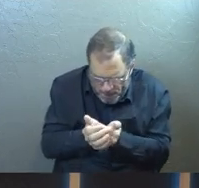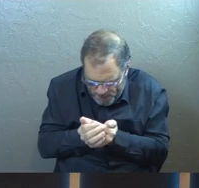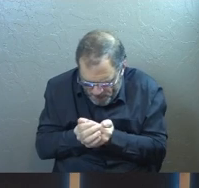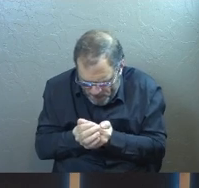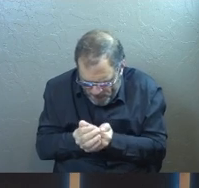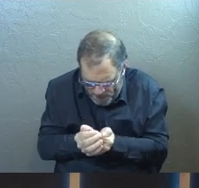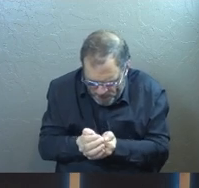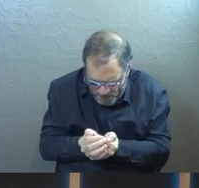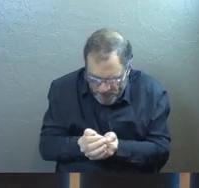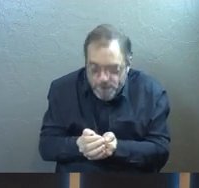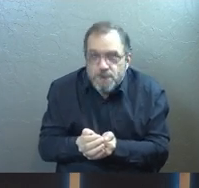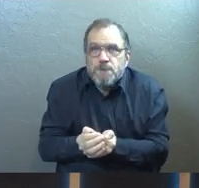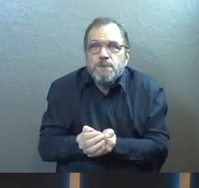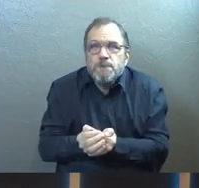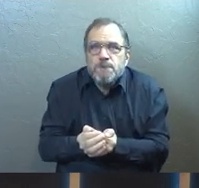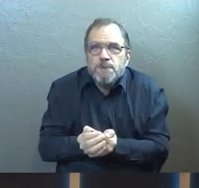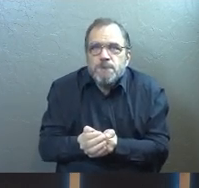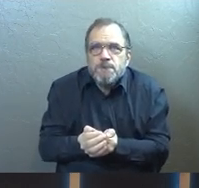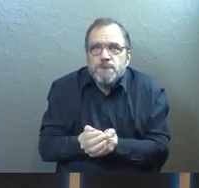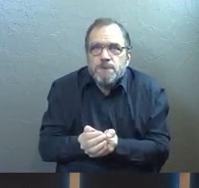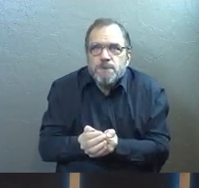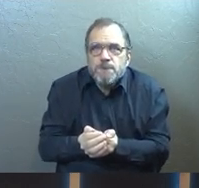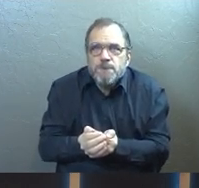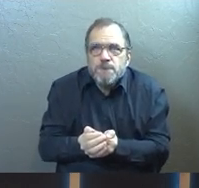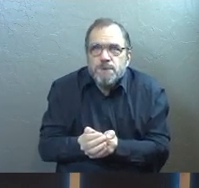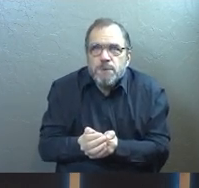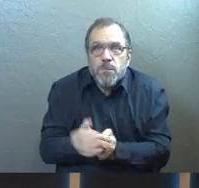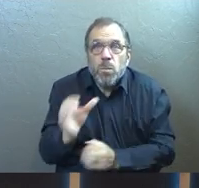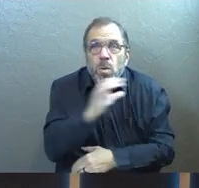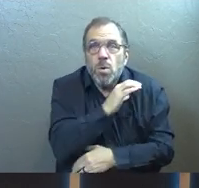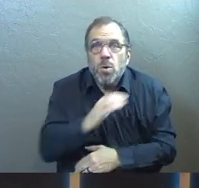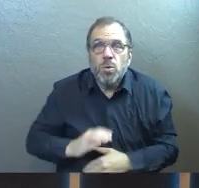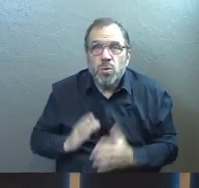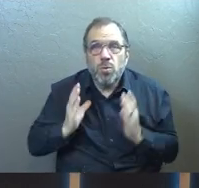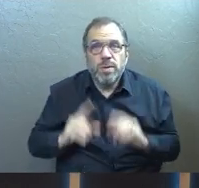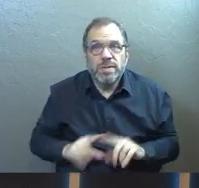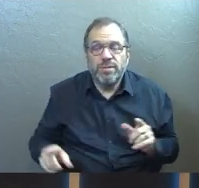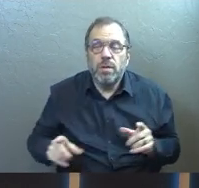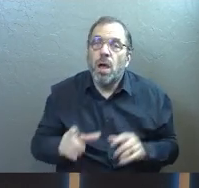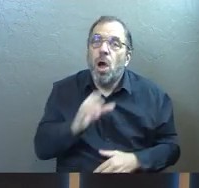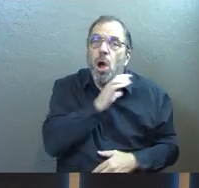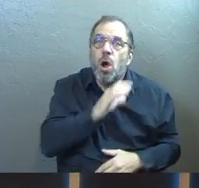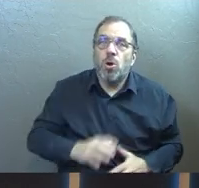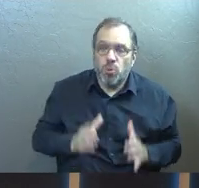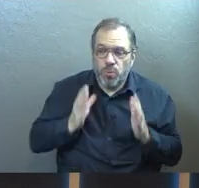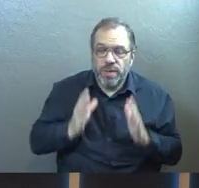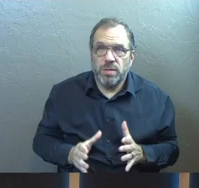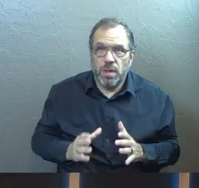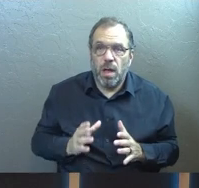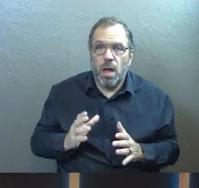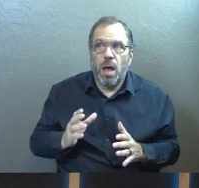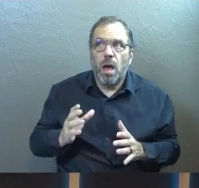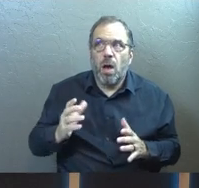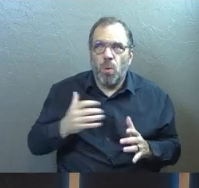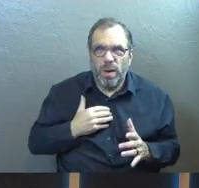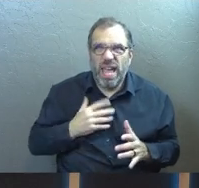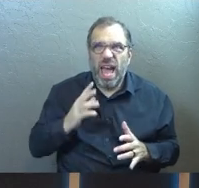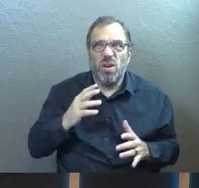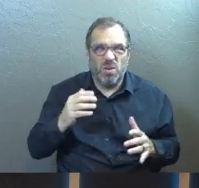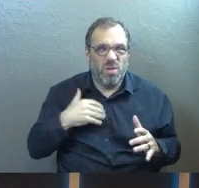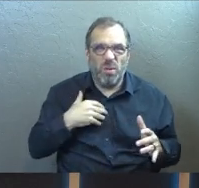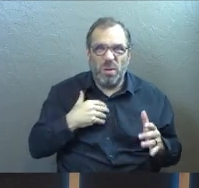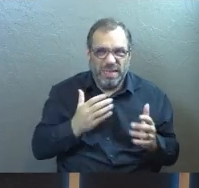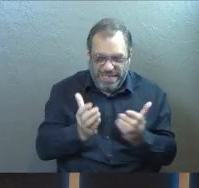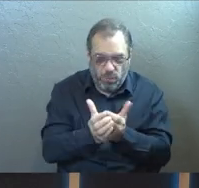He's like, Christians don't look at their lives that way. Christians realize that we have the ocean.